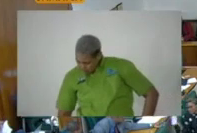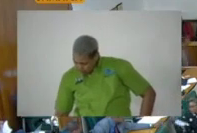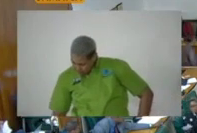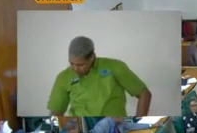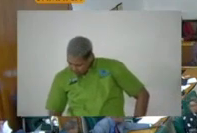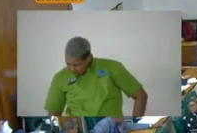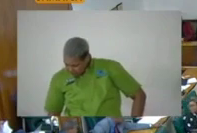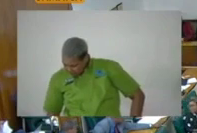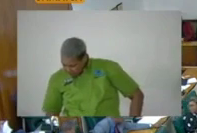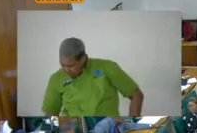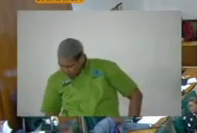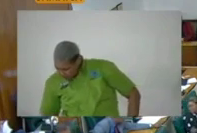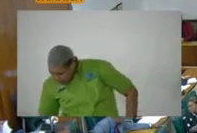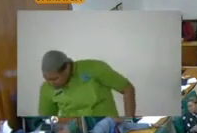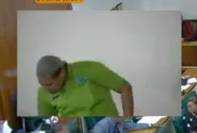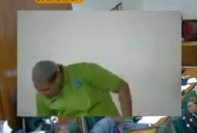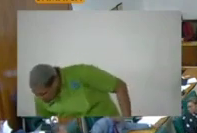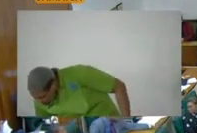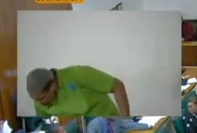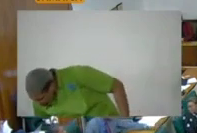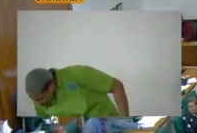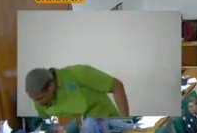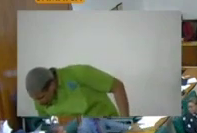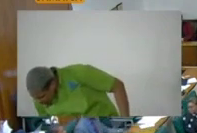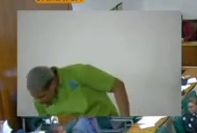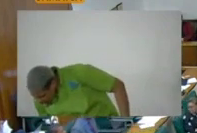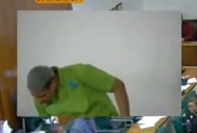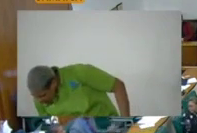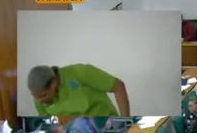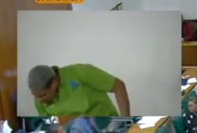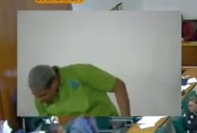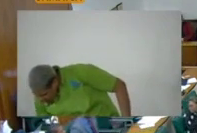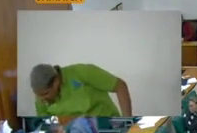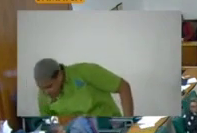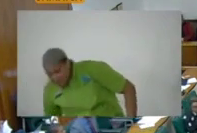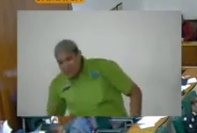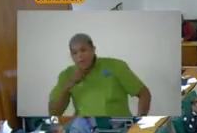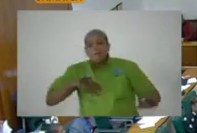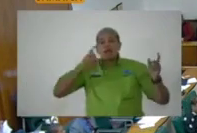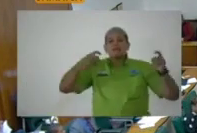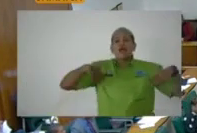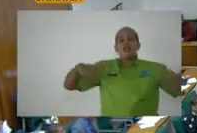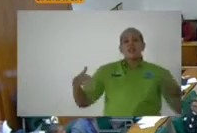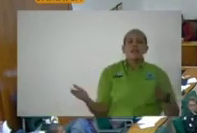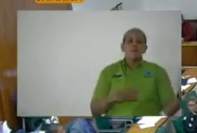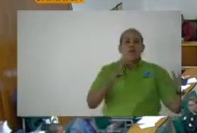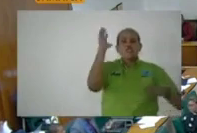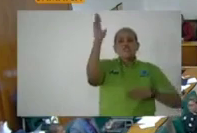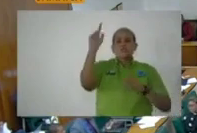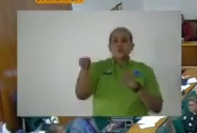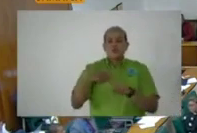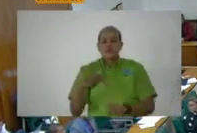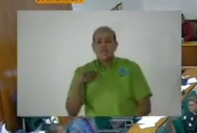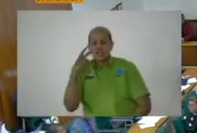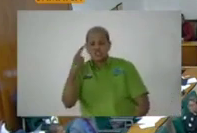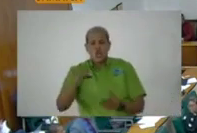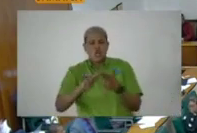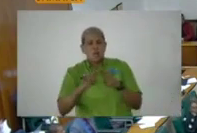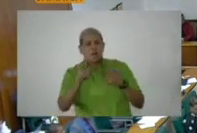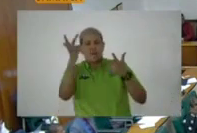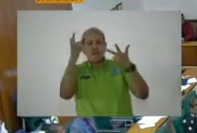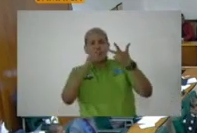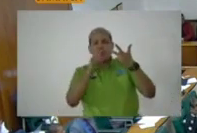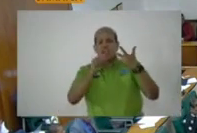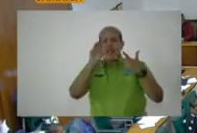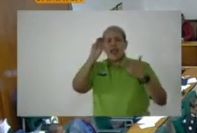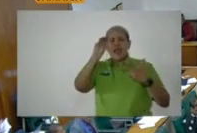Madam Speaker, I didn't plan to speak, but when I saw item three in